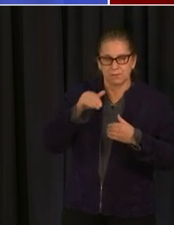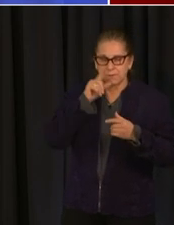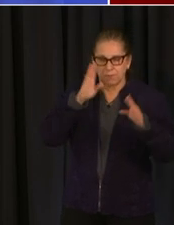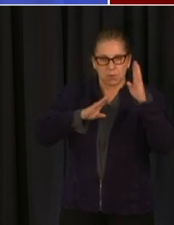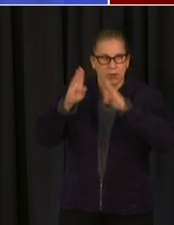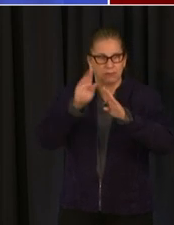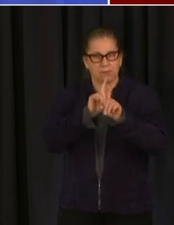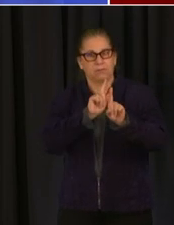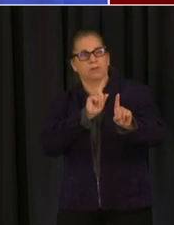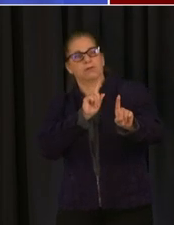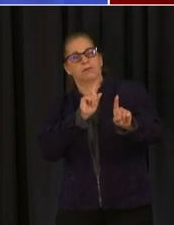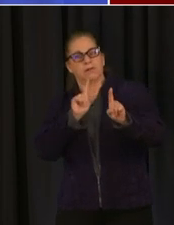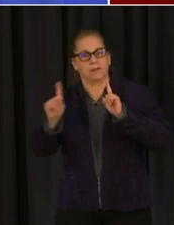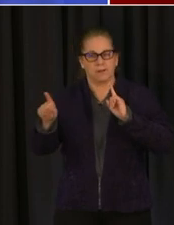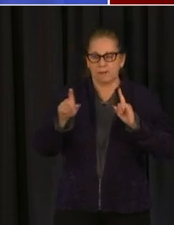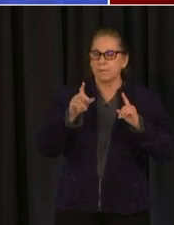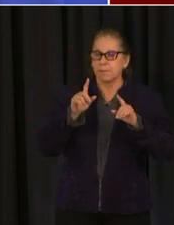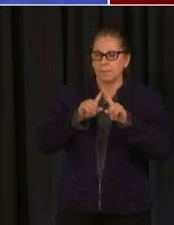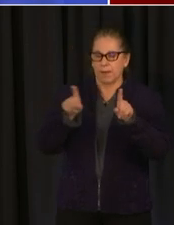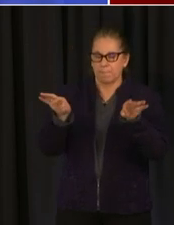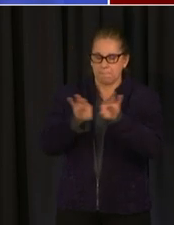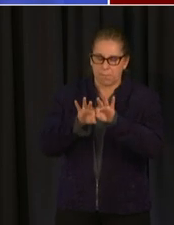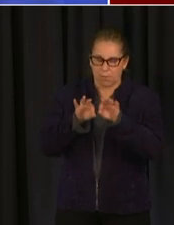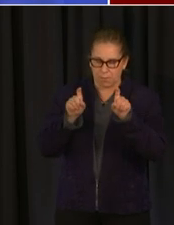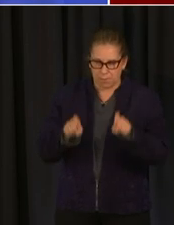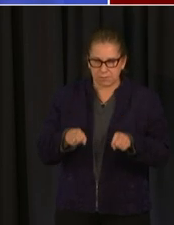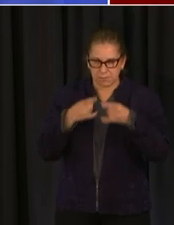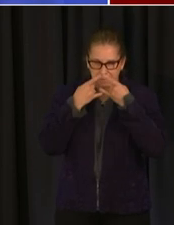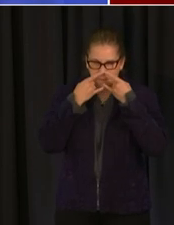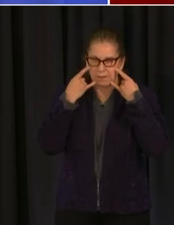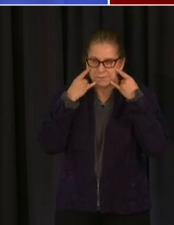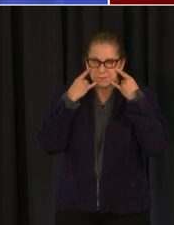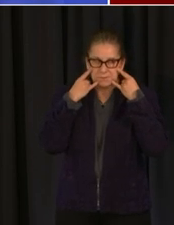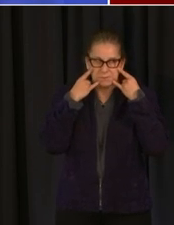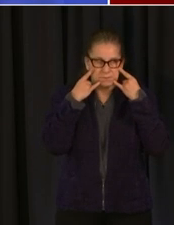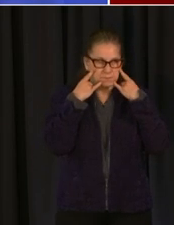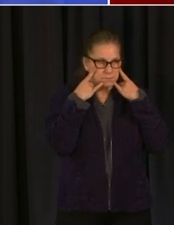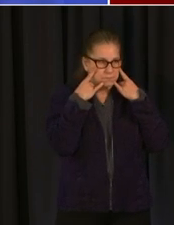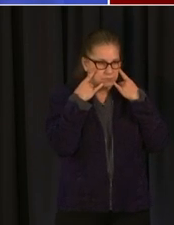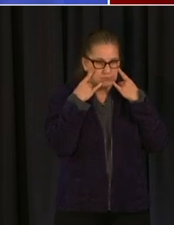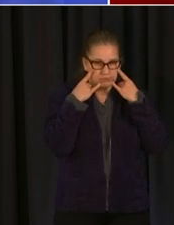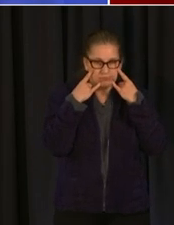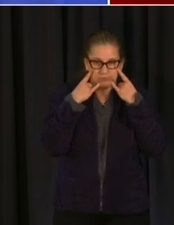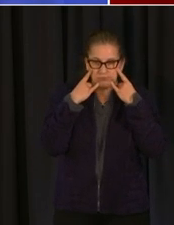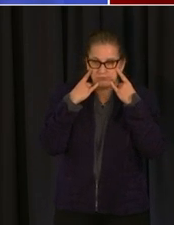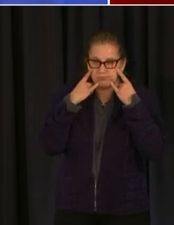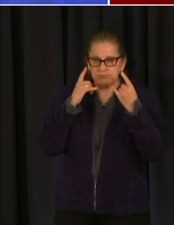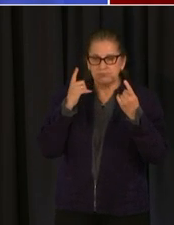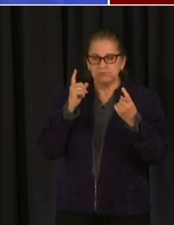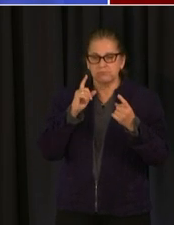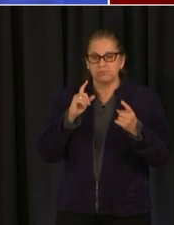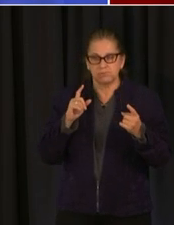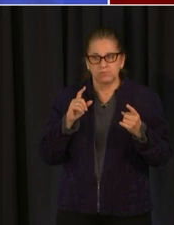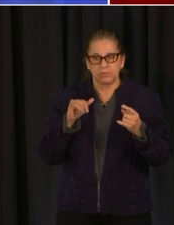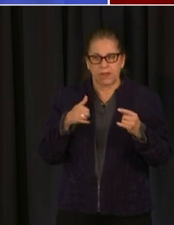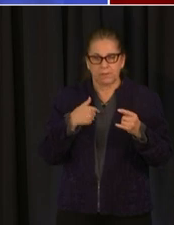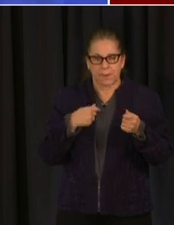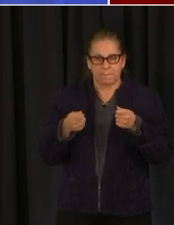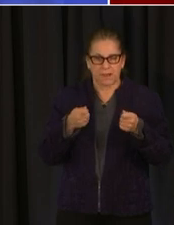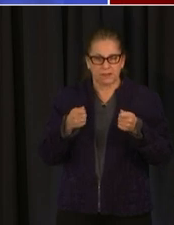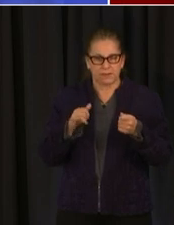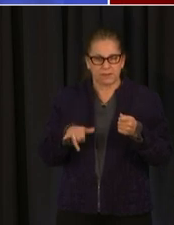are many administrative um things uh tied to the health emergency